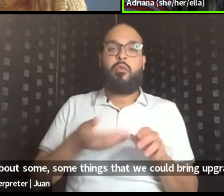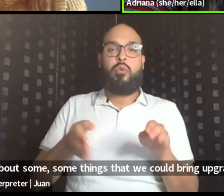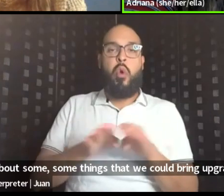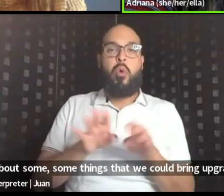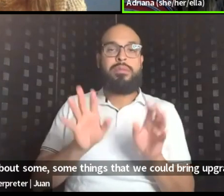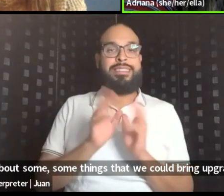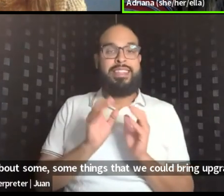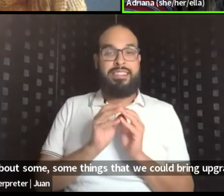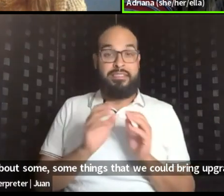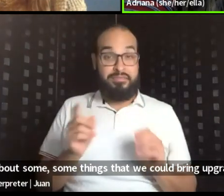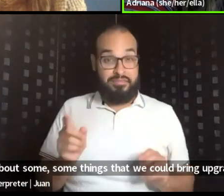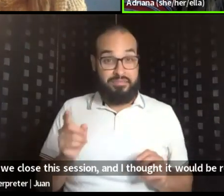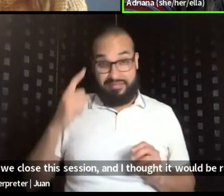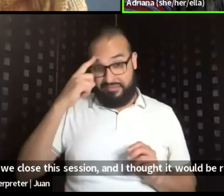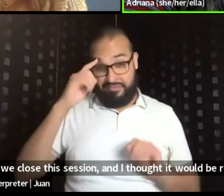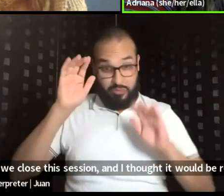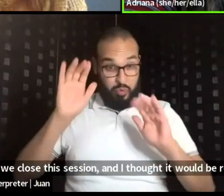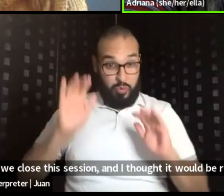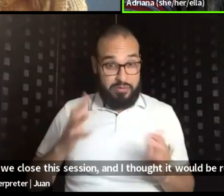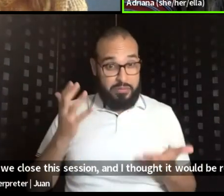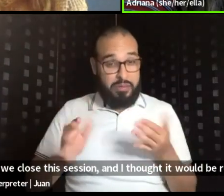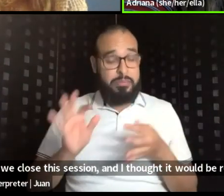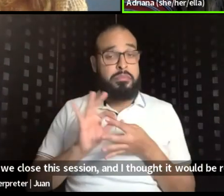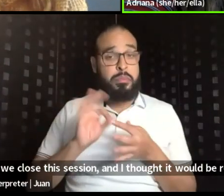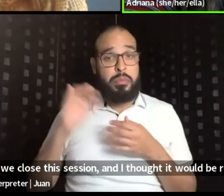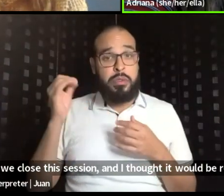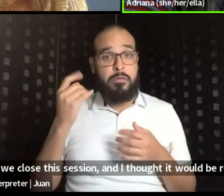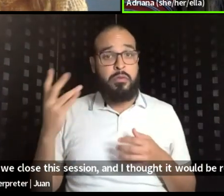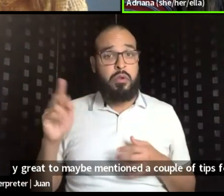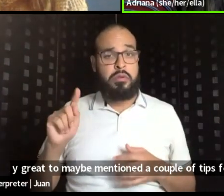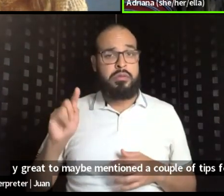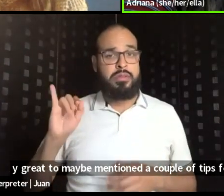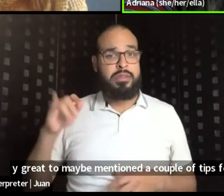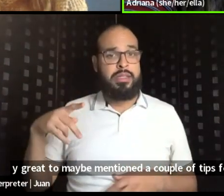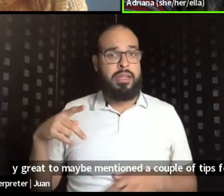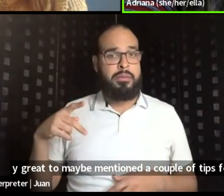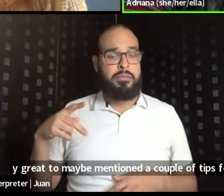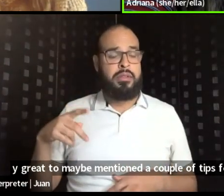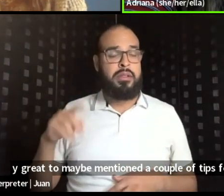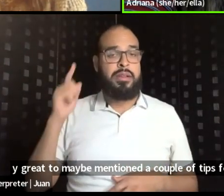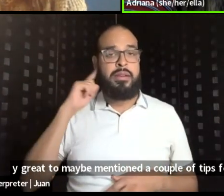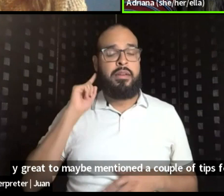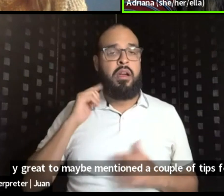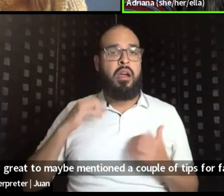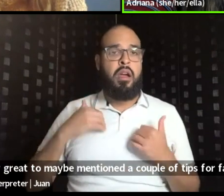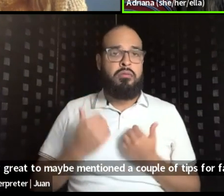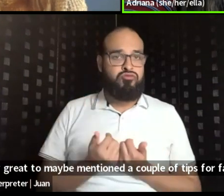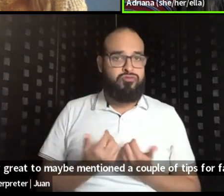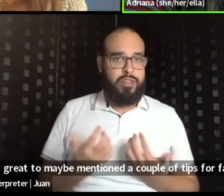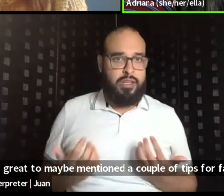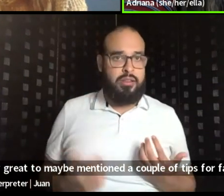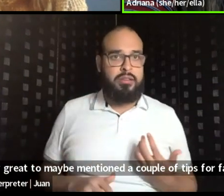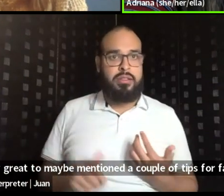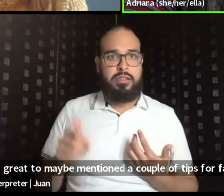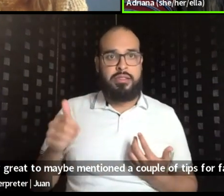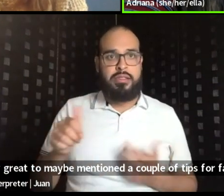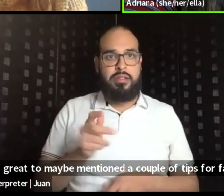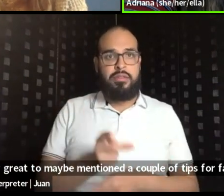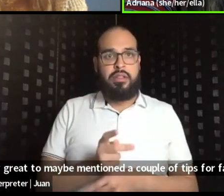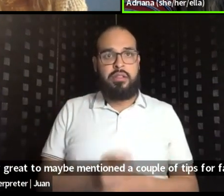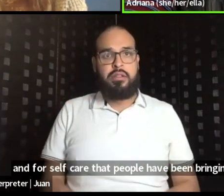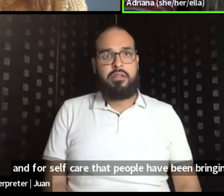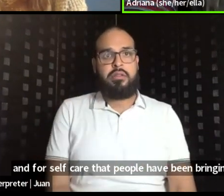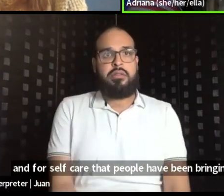really great to maybe mention a couple of tips, um, for fatigue and for self-care that, uh, people have been